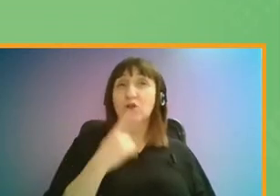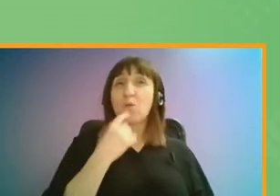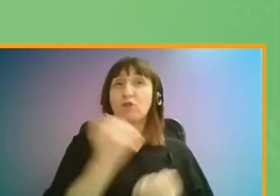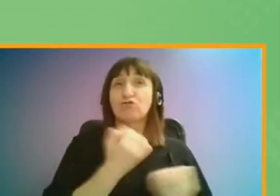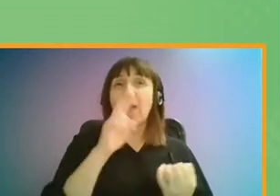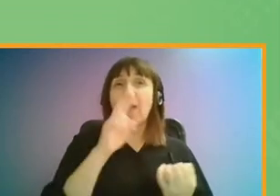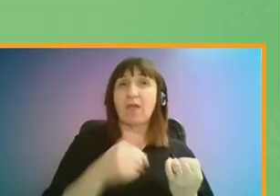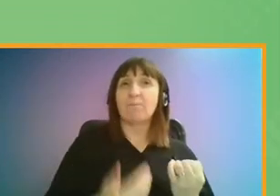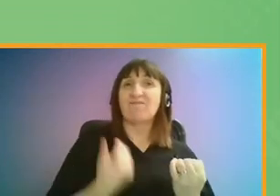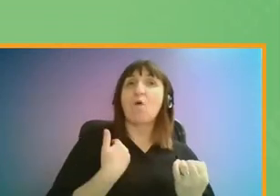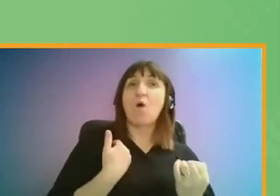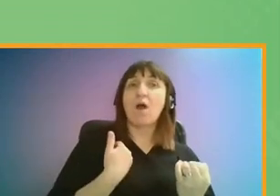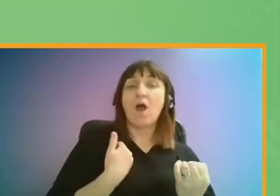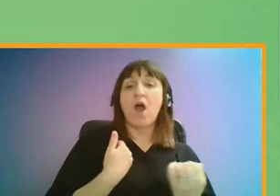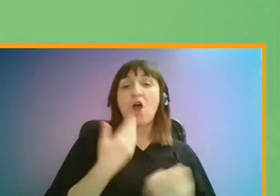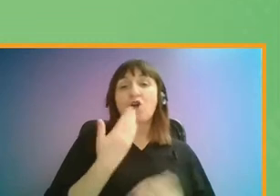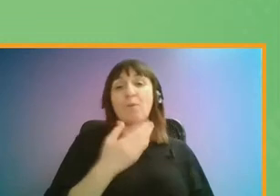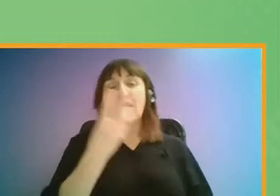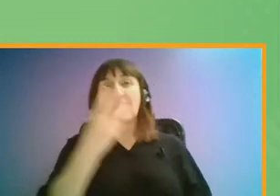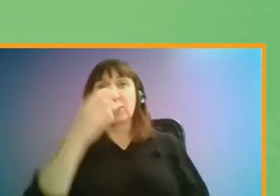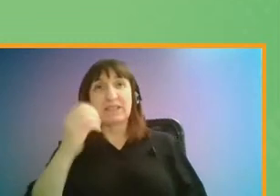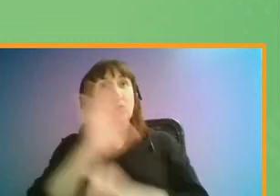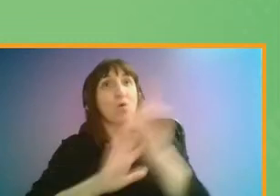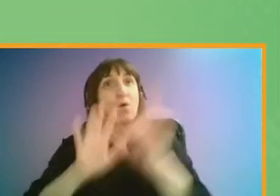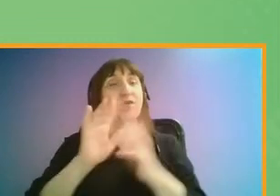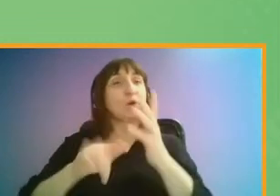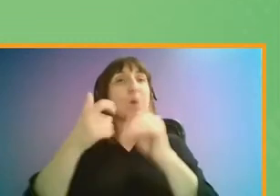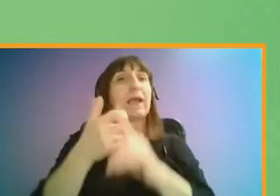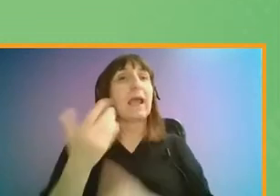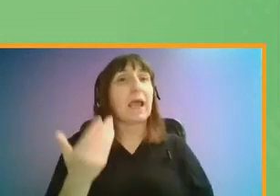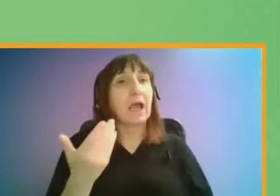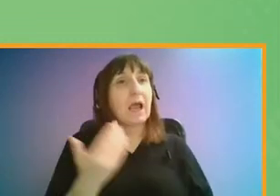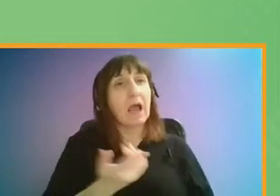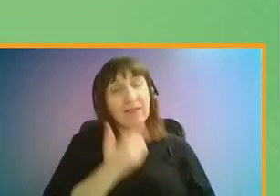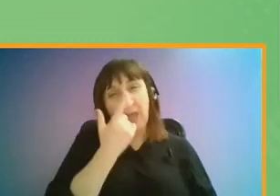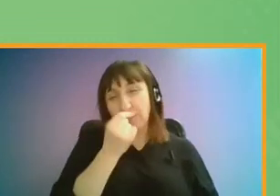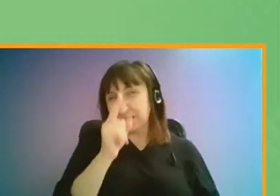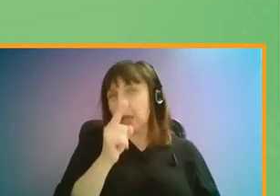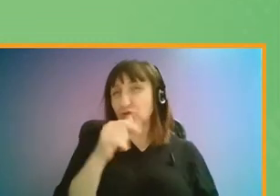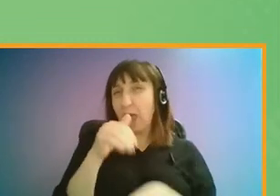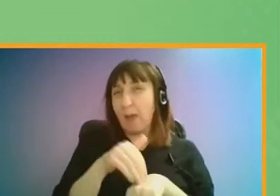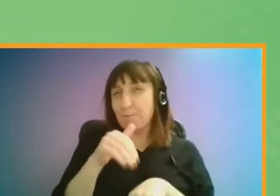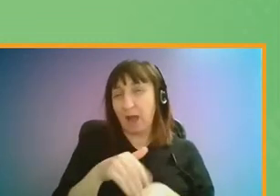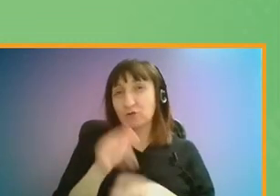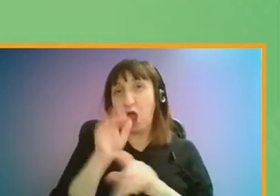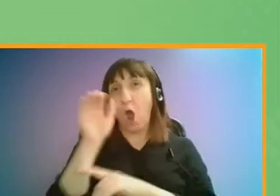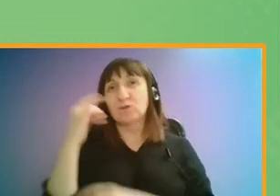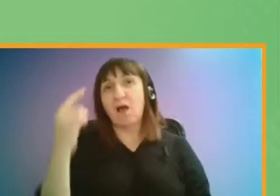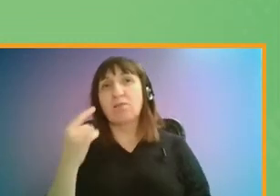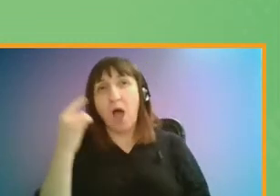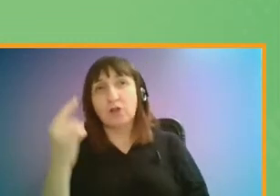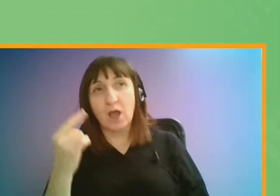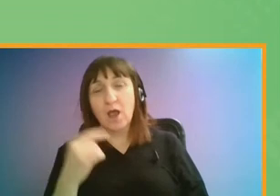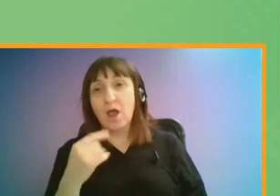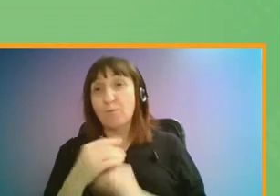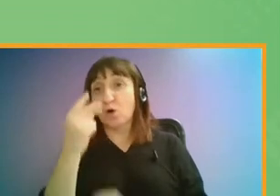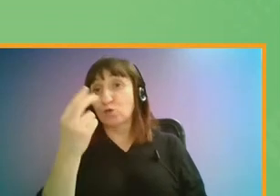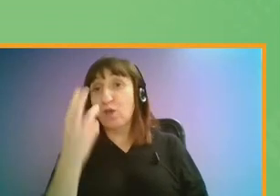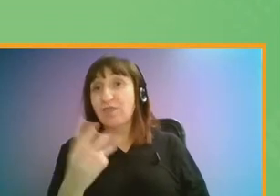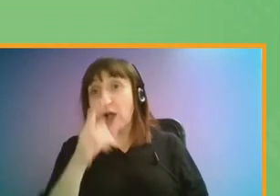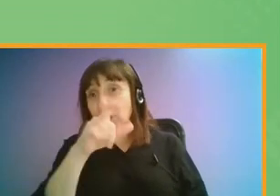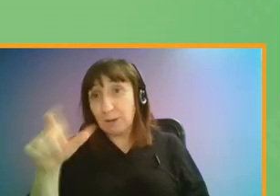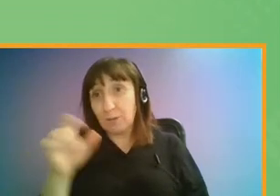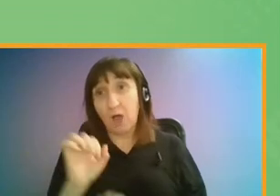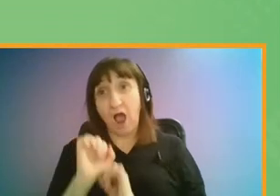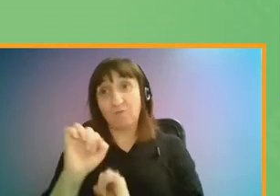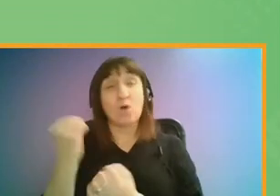before compared to 33% nationally. This could have a potentially significant impact in Outer London where more than two-thirds of households own a